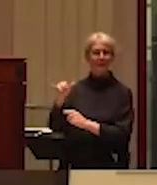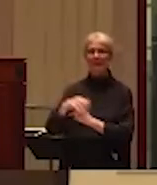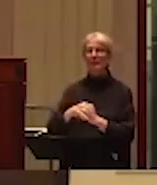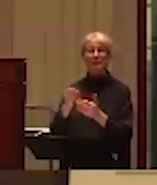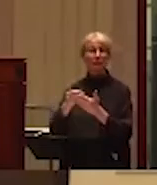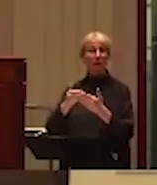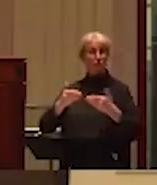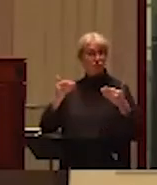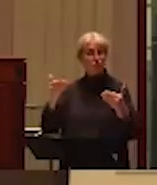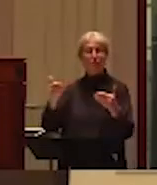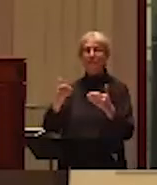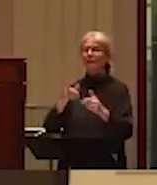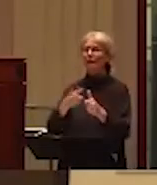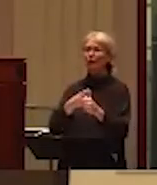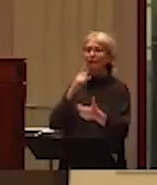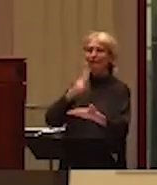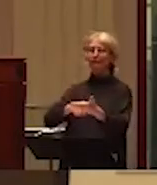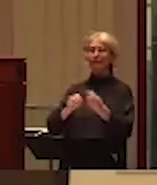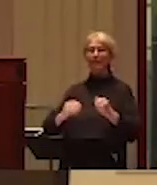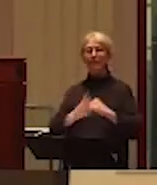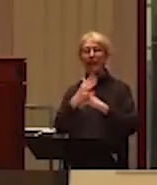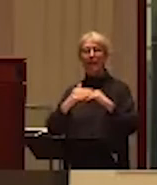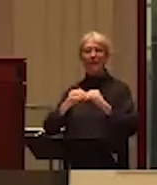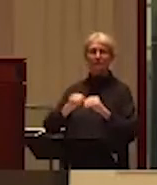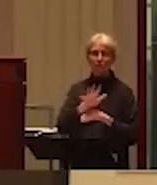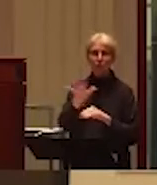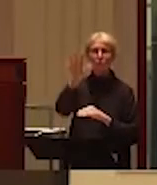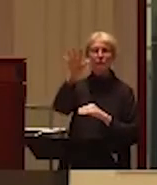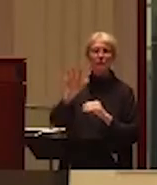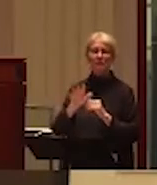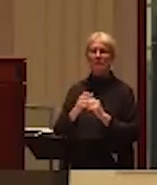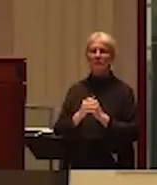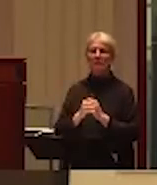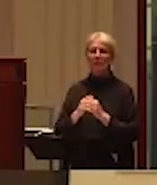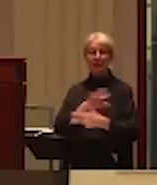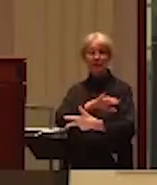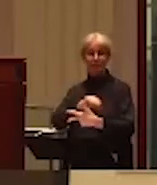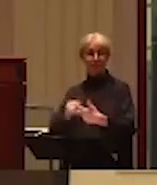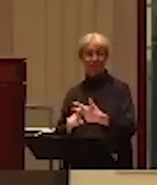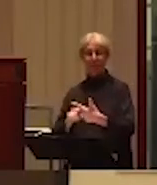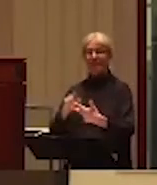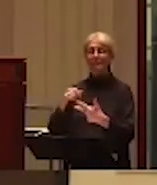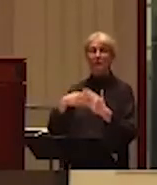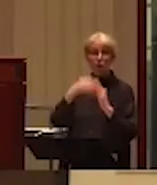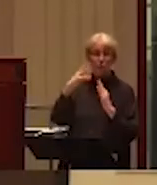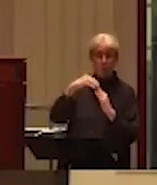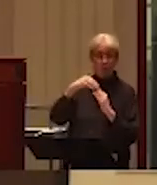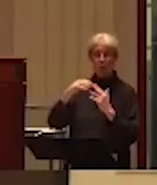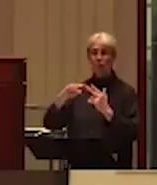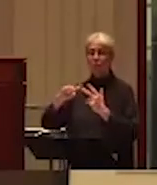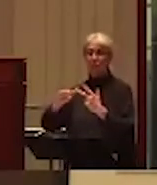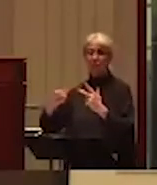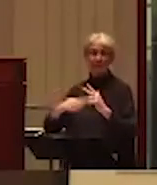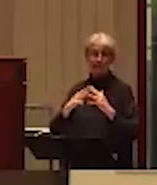gathering today on the unceded traditional Coast Salish lands including the Squamish, Tsleil-Waututh and